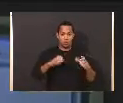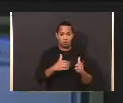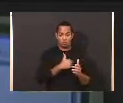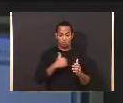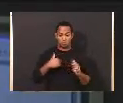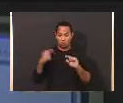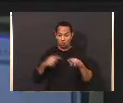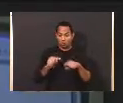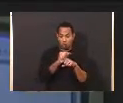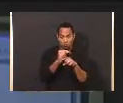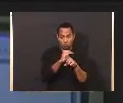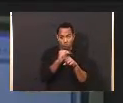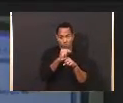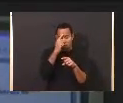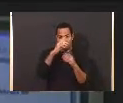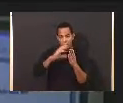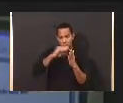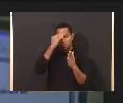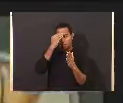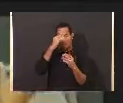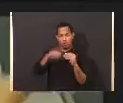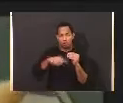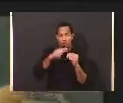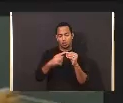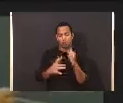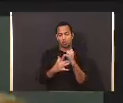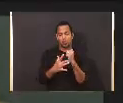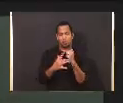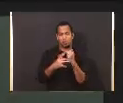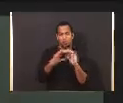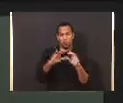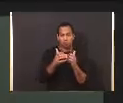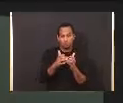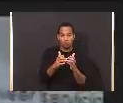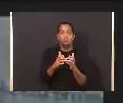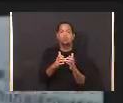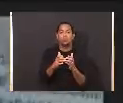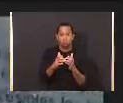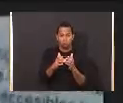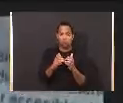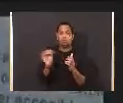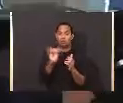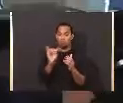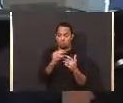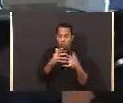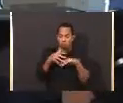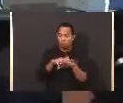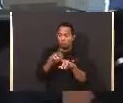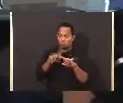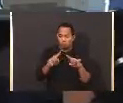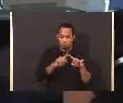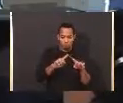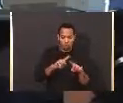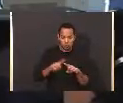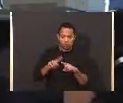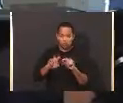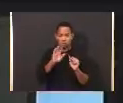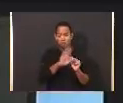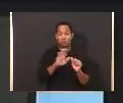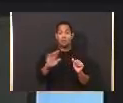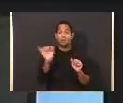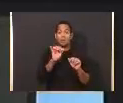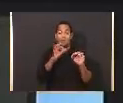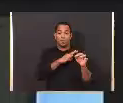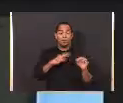laboratory for the assistive technology course. In addition, various assistive technology programs were integrated in the computer labs of each